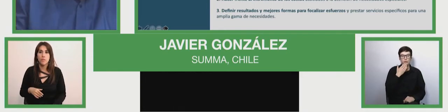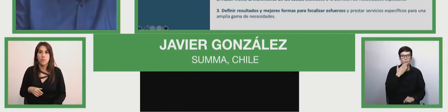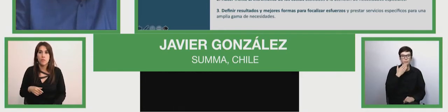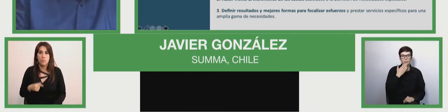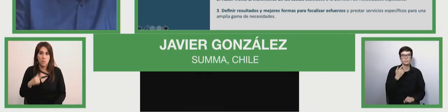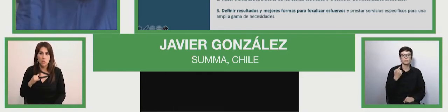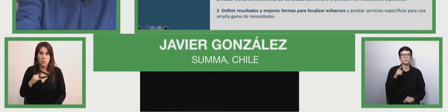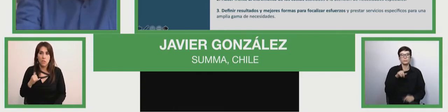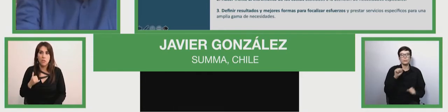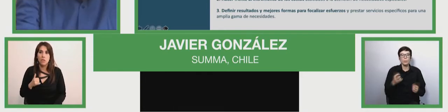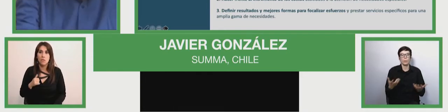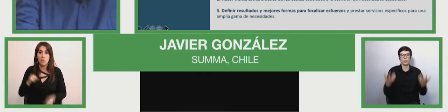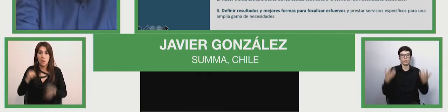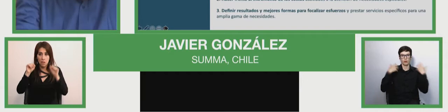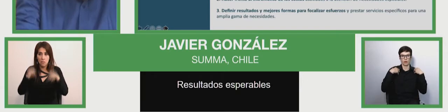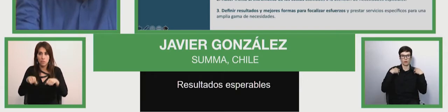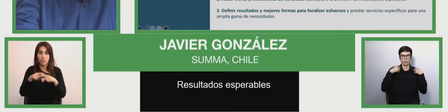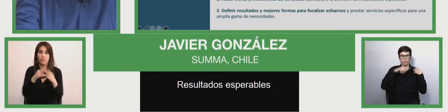uh,